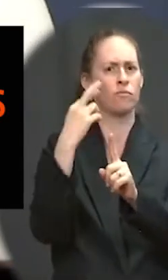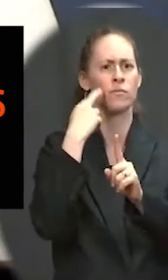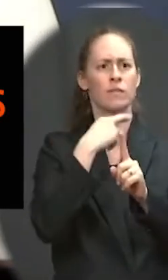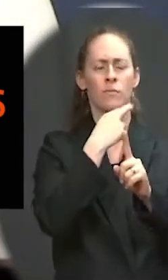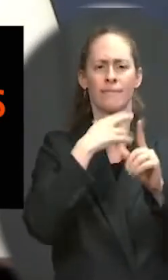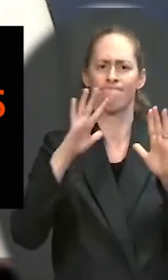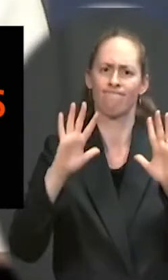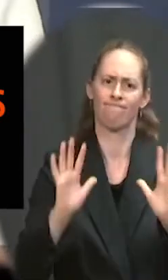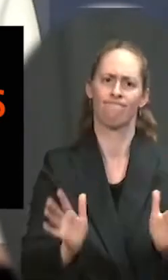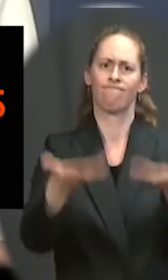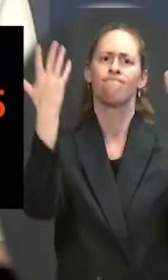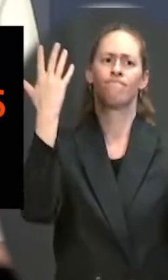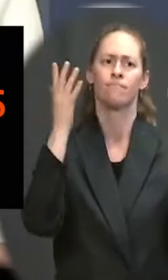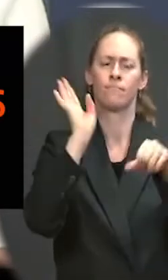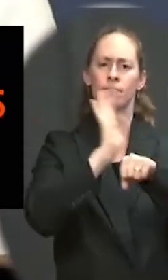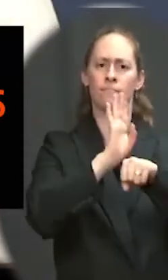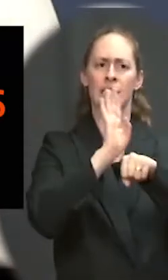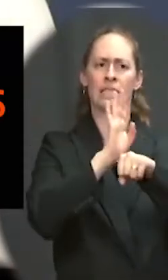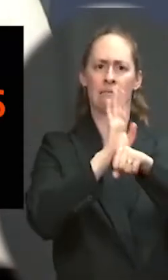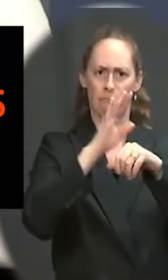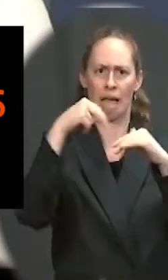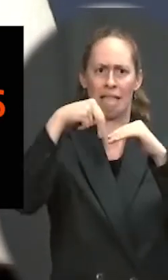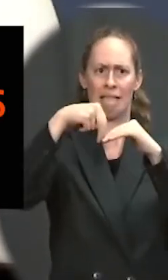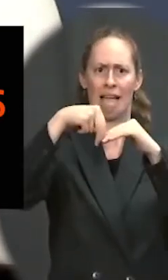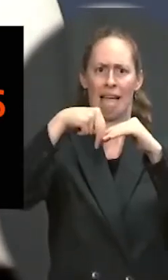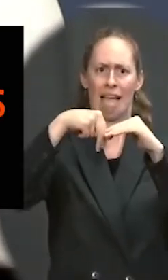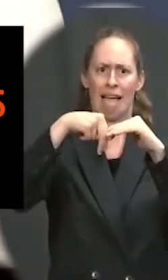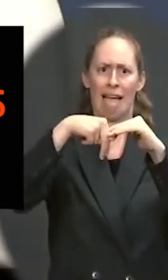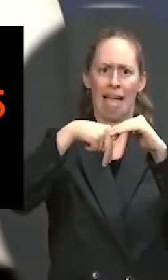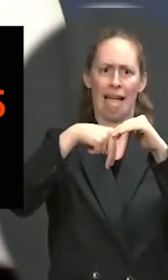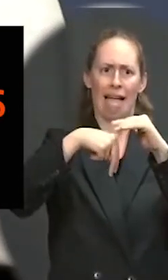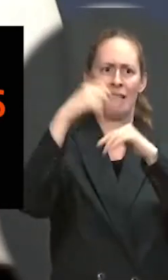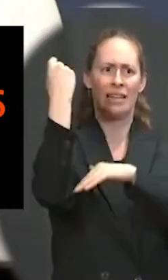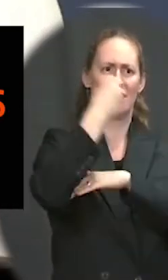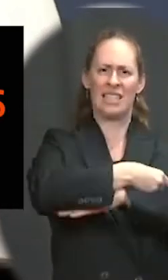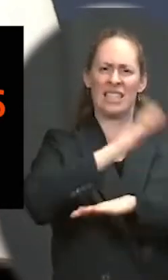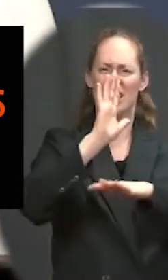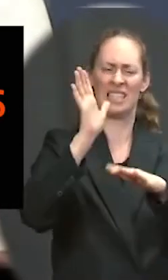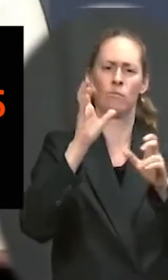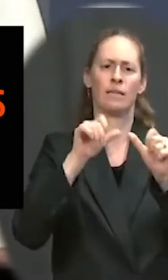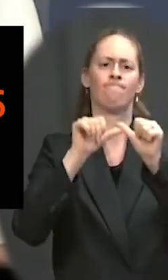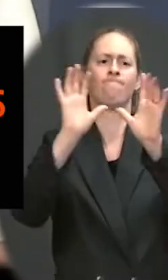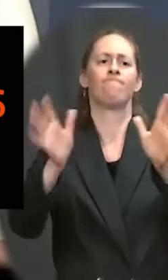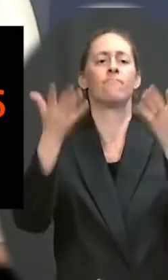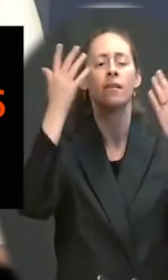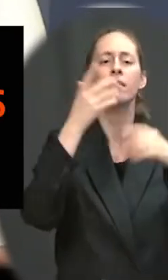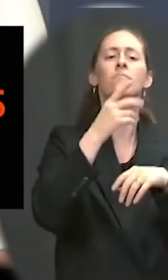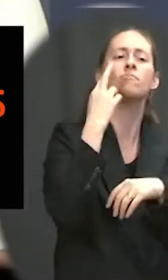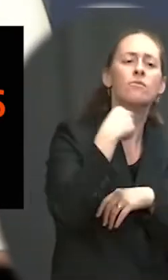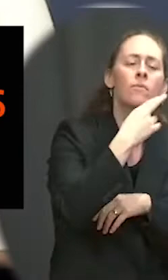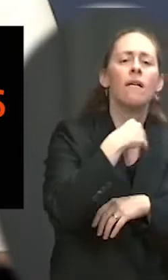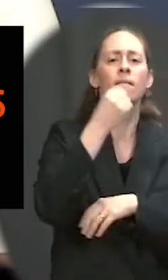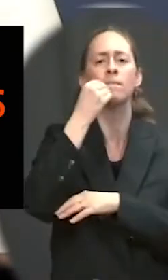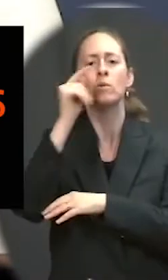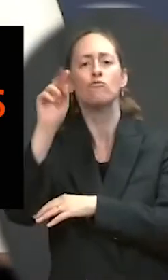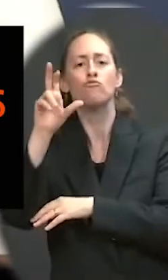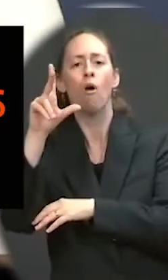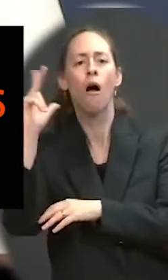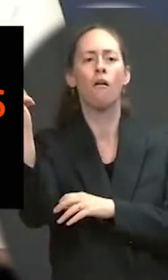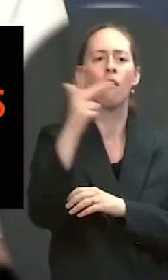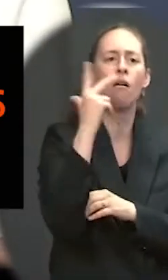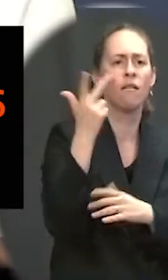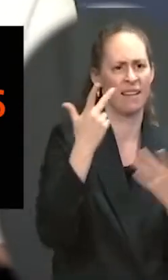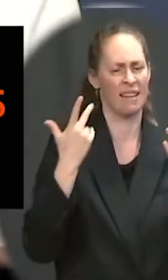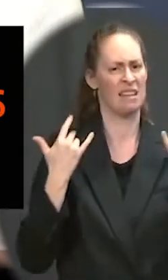to restaurants, bars, food trucks, and other food and drink establishments. As we all know, restaurants were some of the first